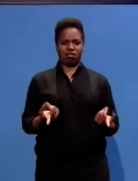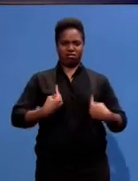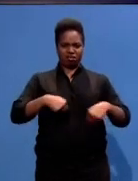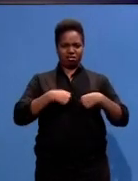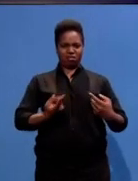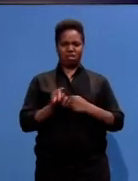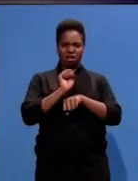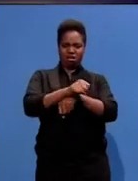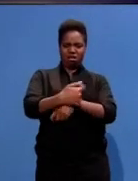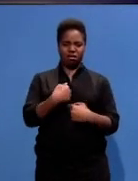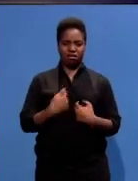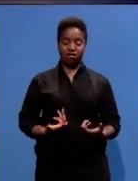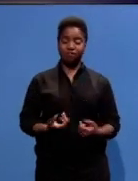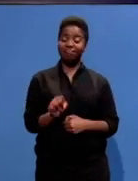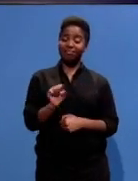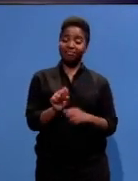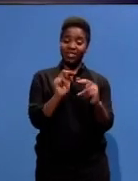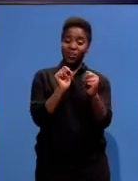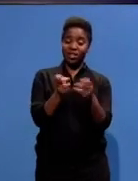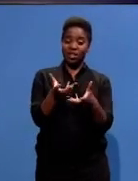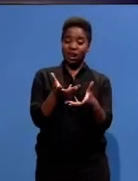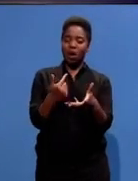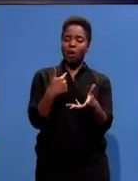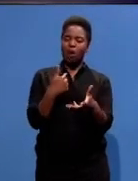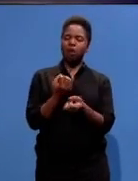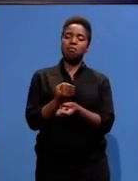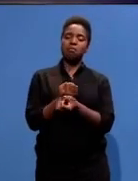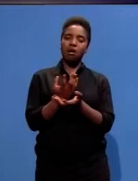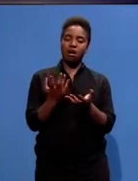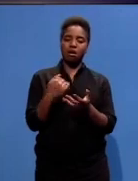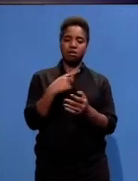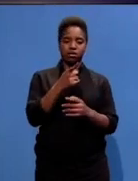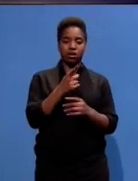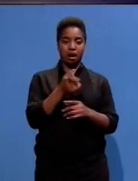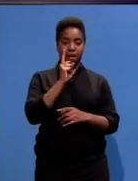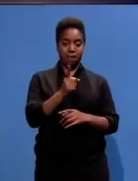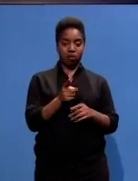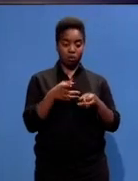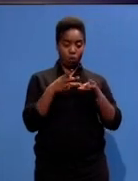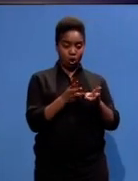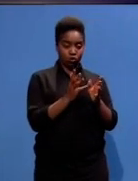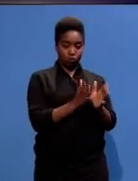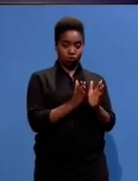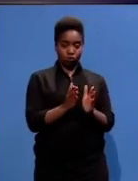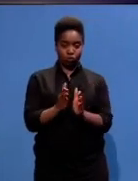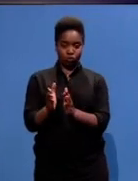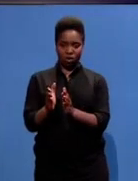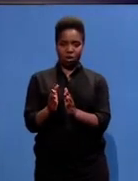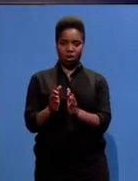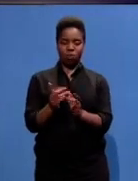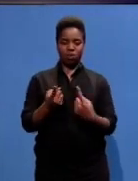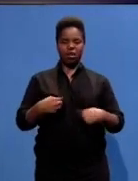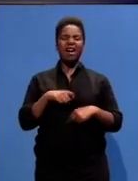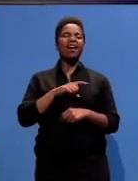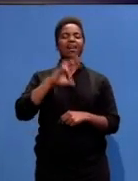was in many of these debates, we would disagree over directions taken. Mandela was a very determined man, he's a